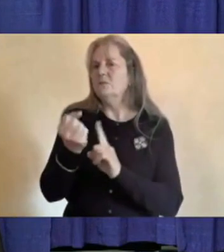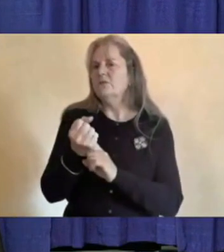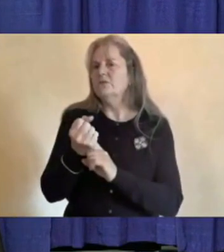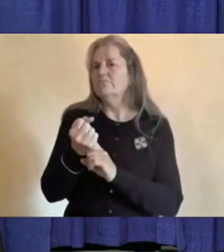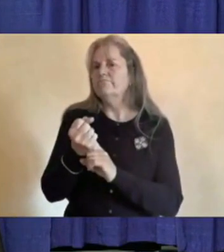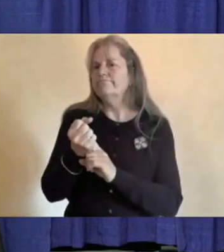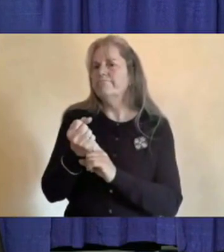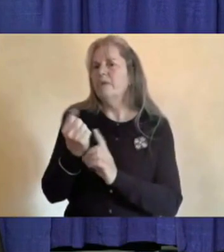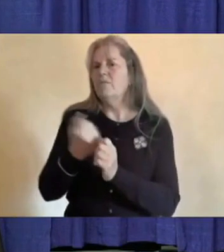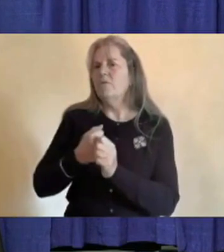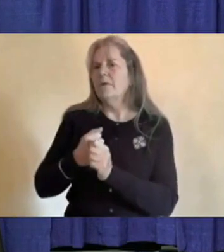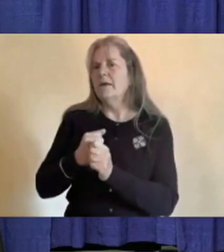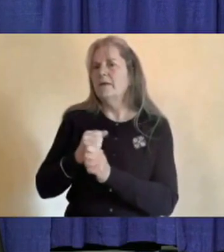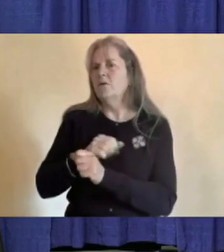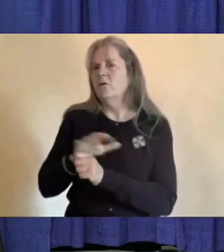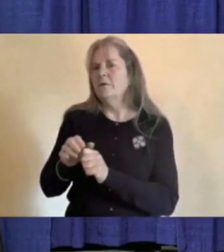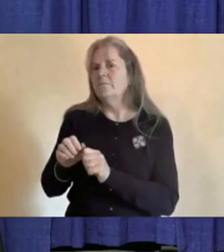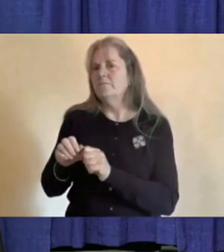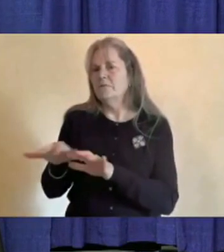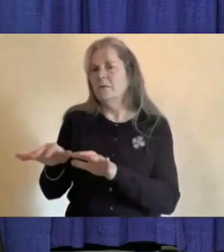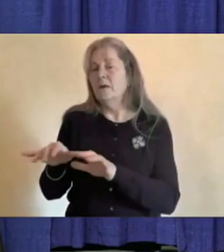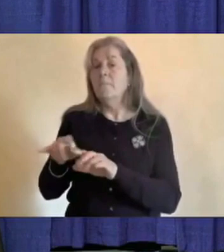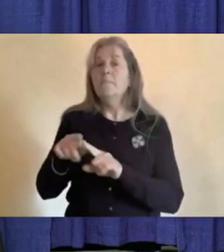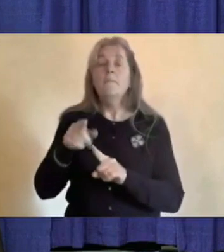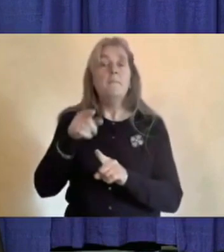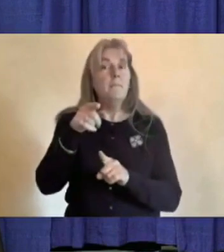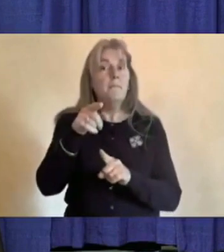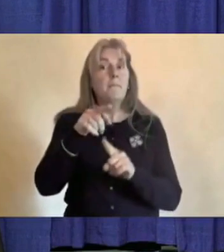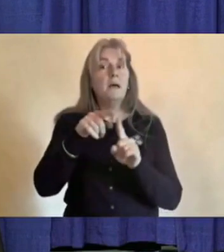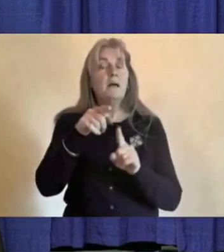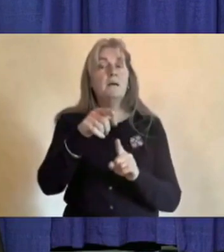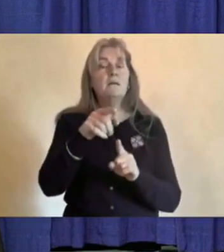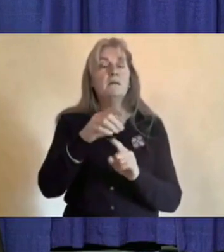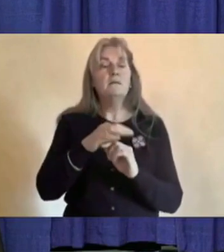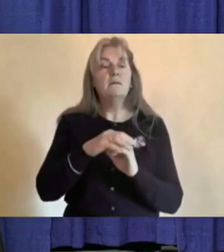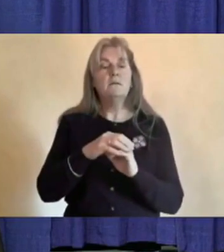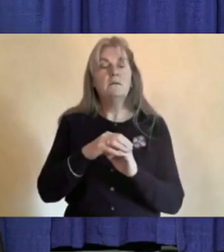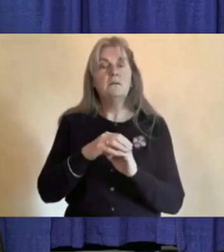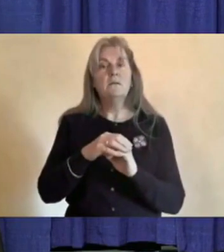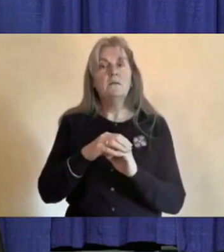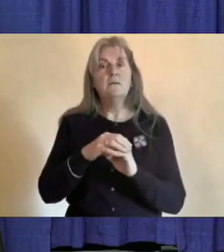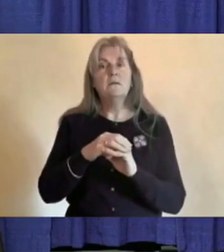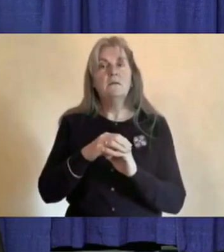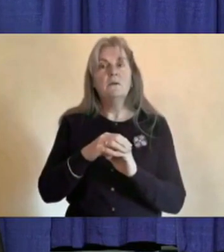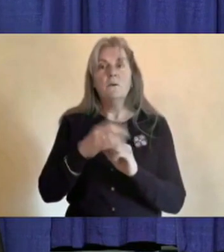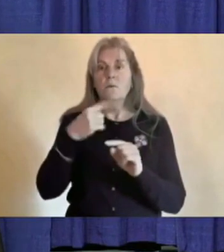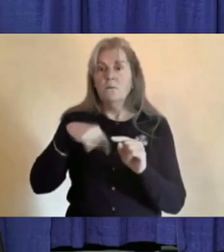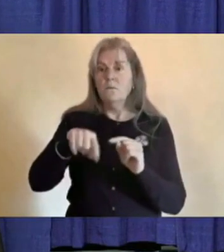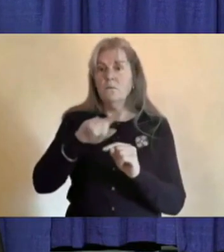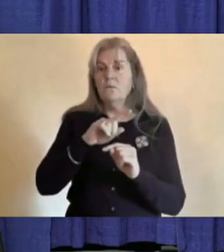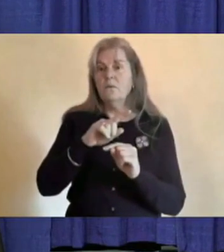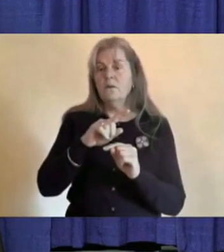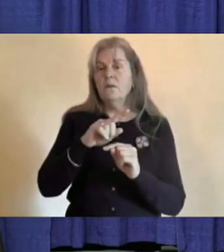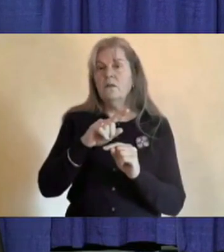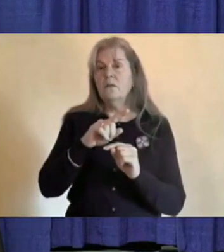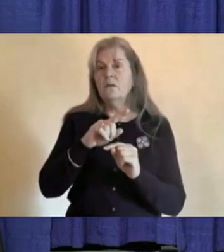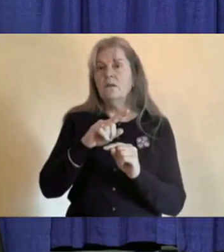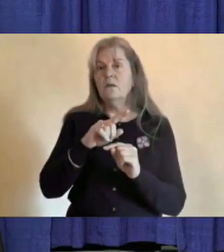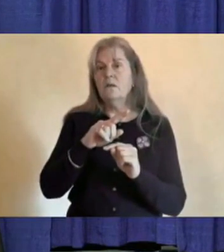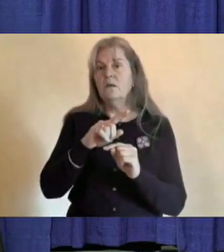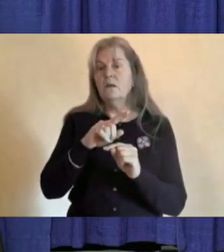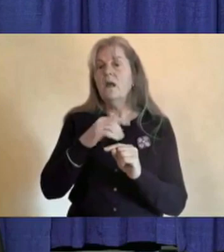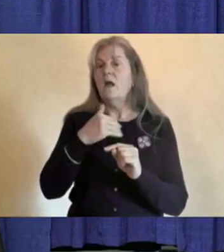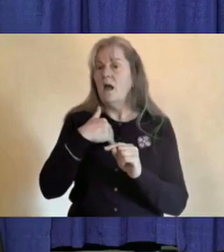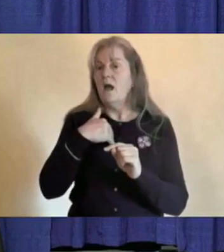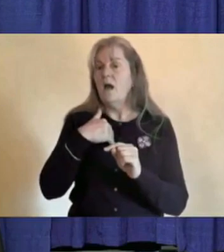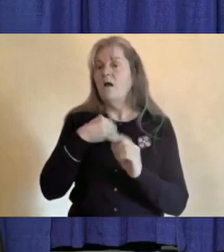But there is a component to that, that we do have more strict requirements